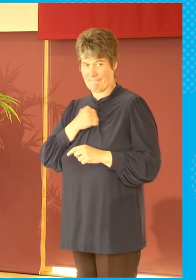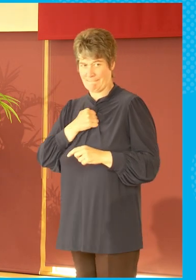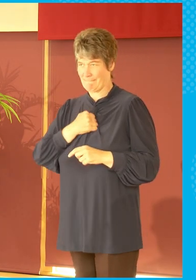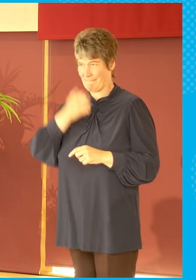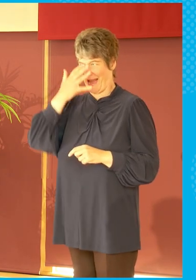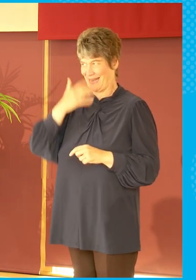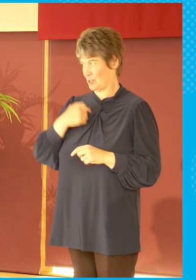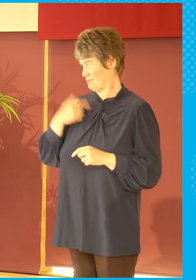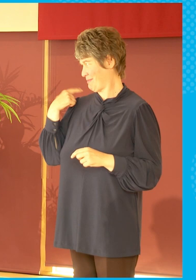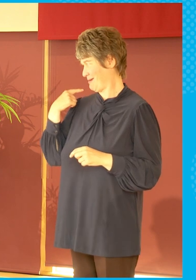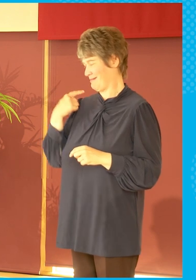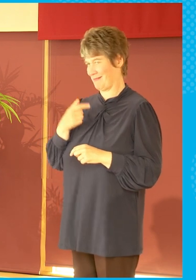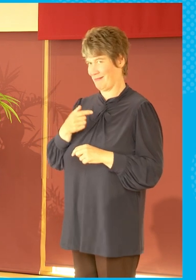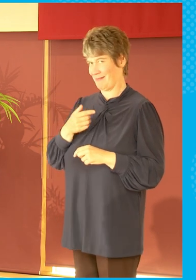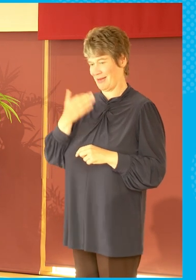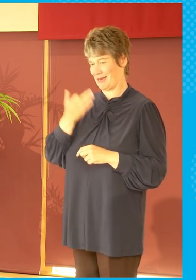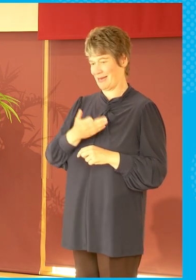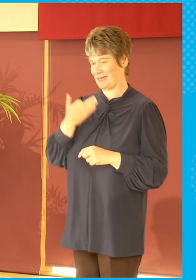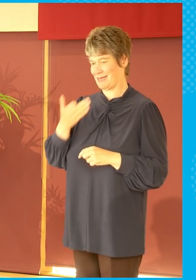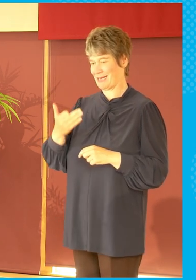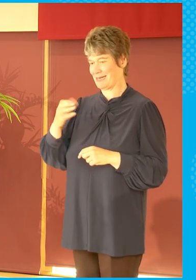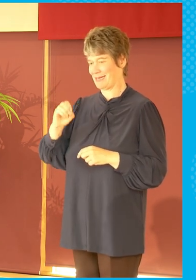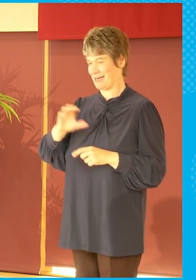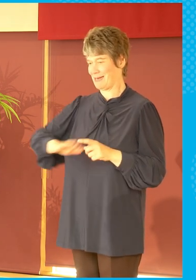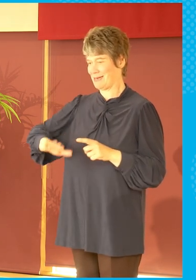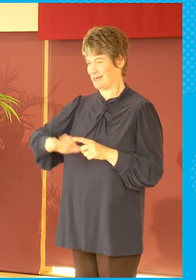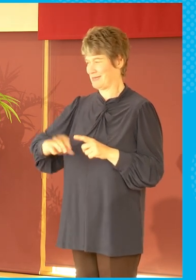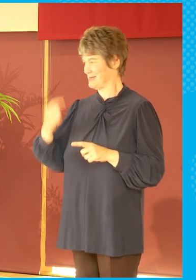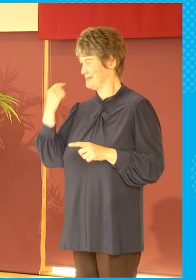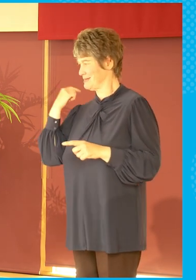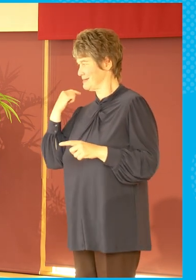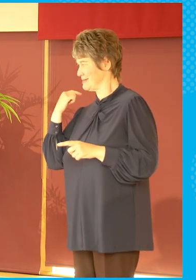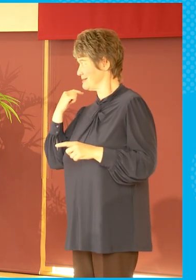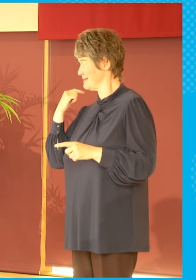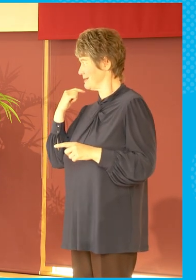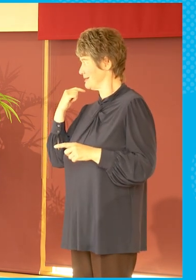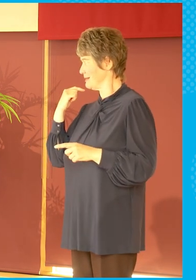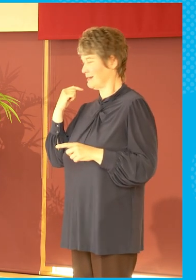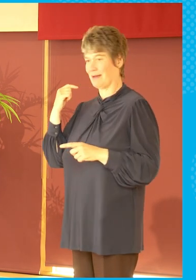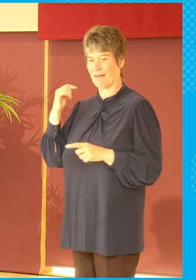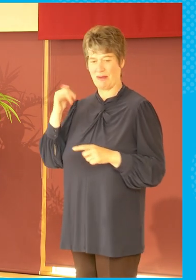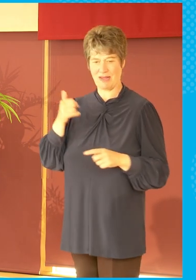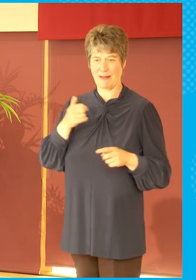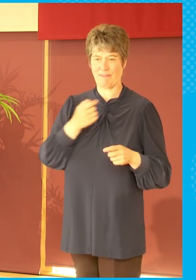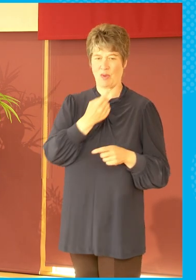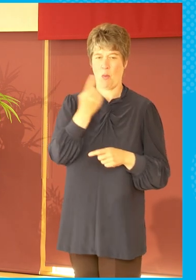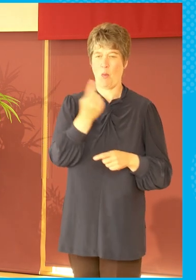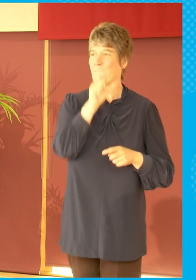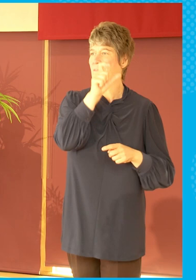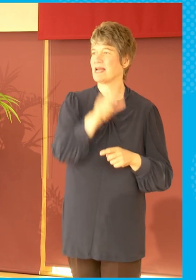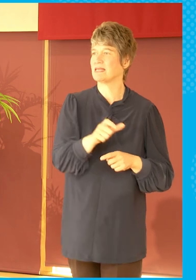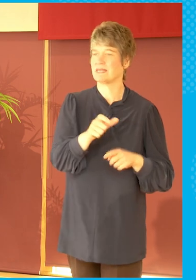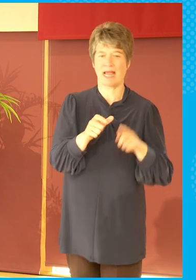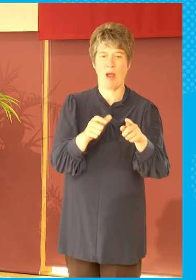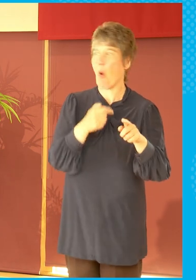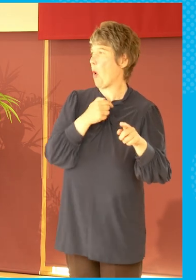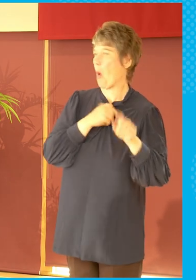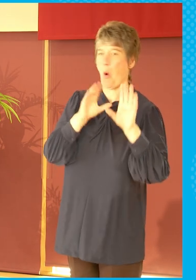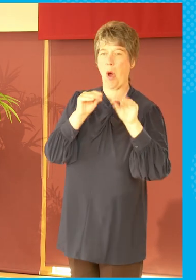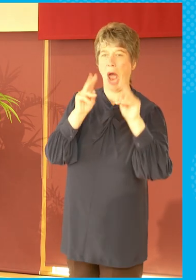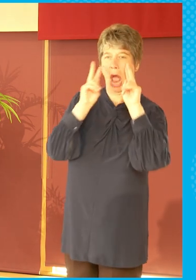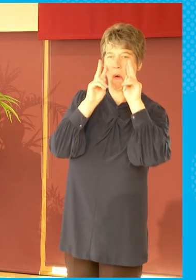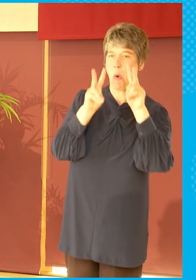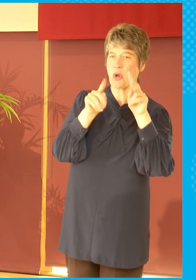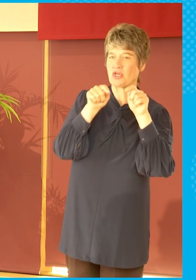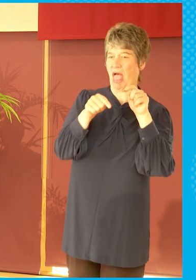90s, you would tell someone about, you know, tell someone about a show, they would then tell someone else. Now you can just put a hashtag